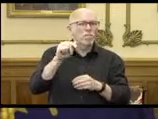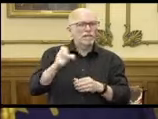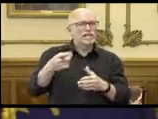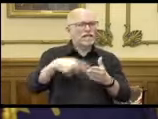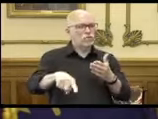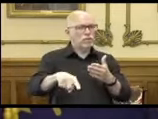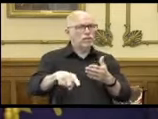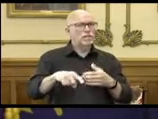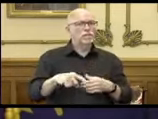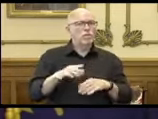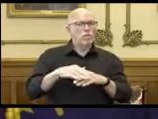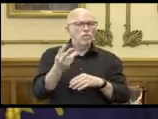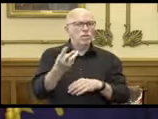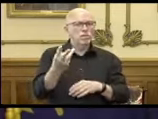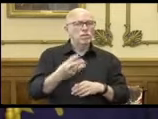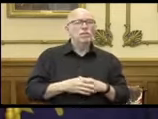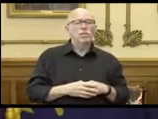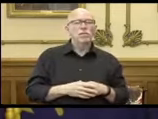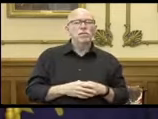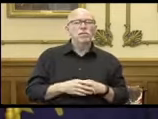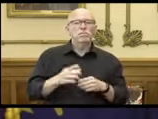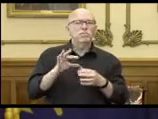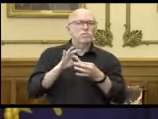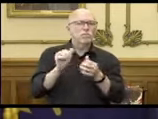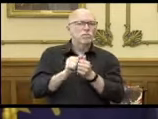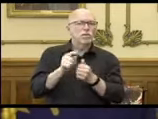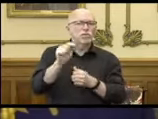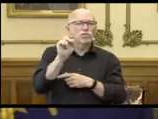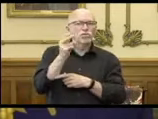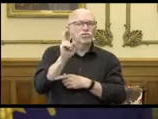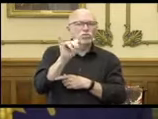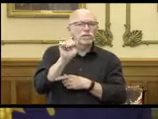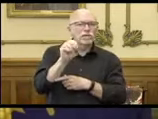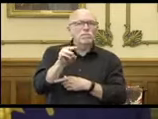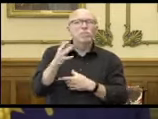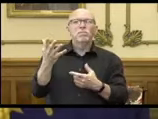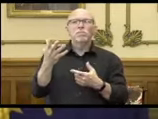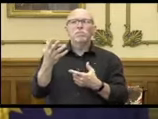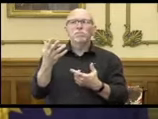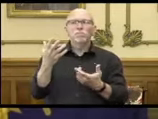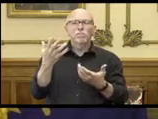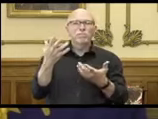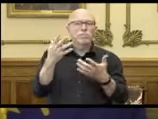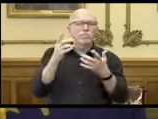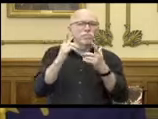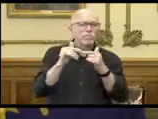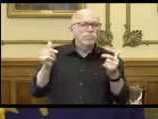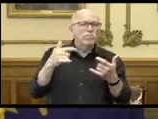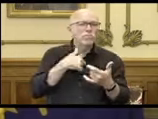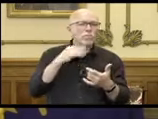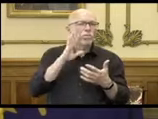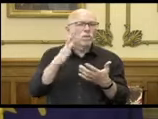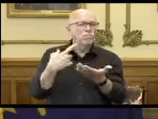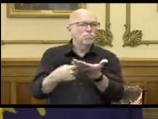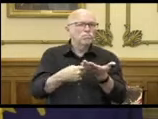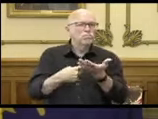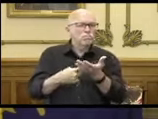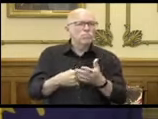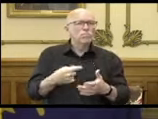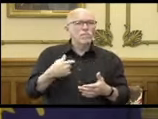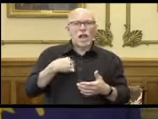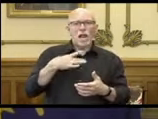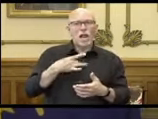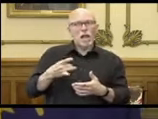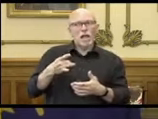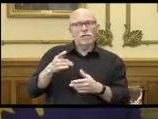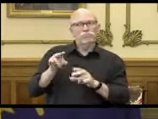on Wednesday in terms of tourism and restoration and preservation that we'll be able to roll out. I like where it's heading